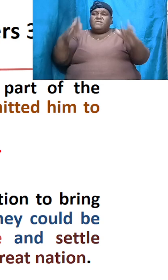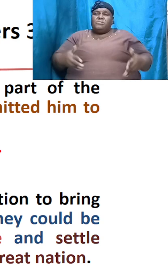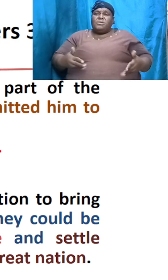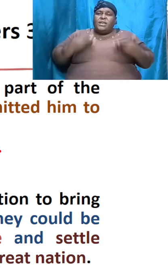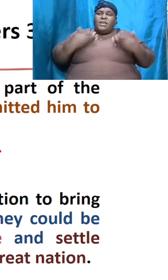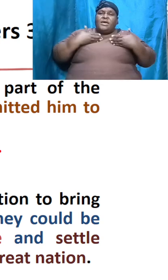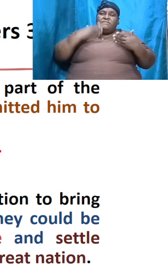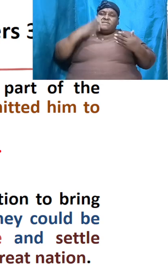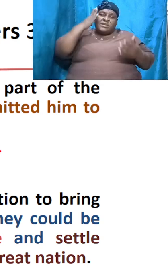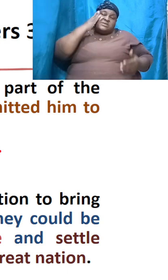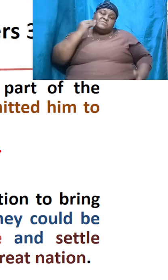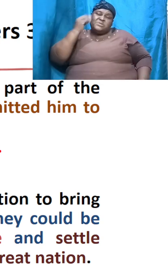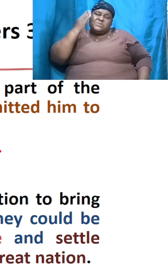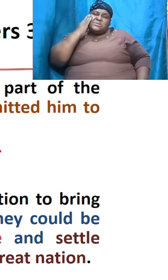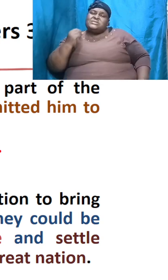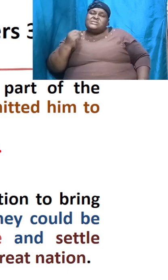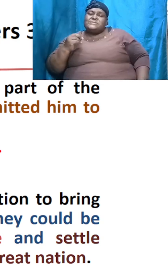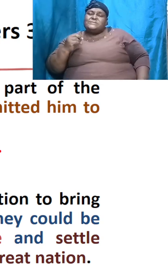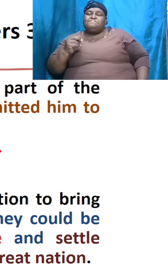and experience